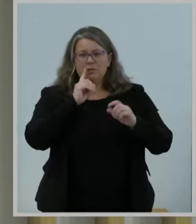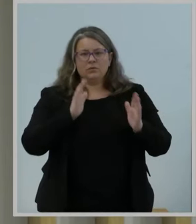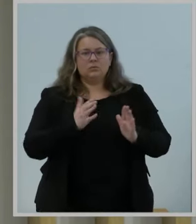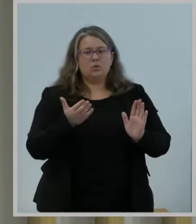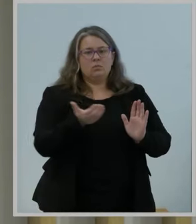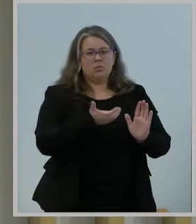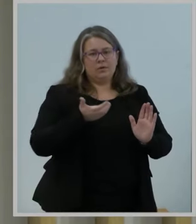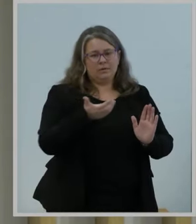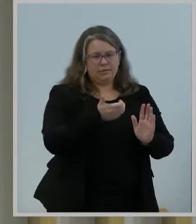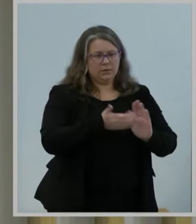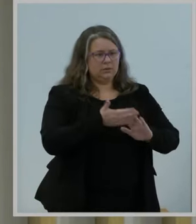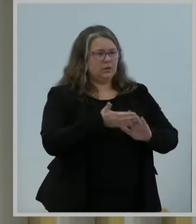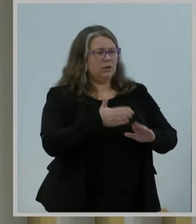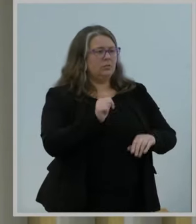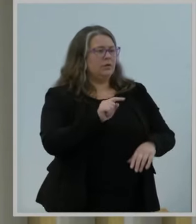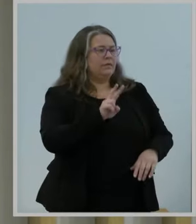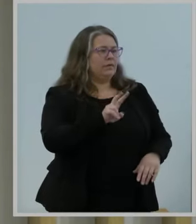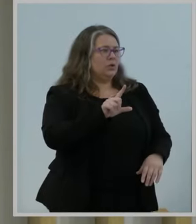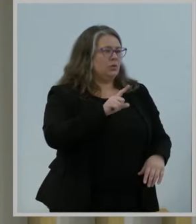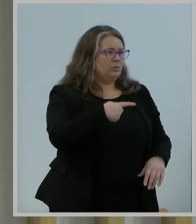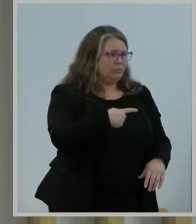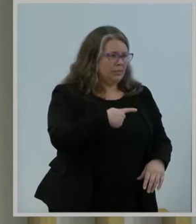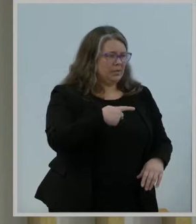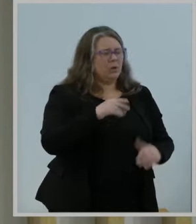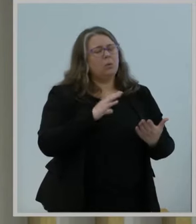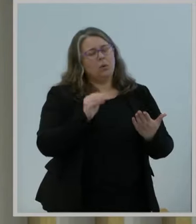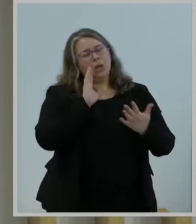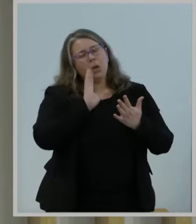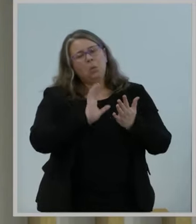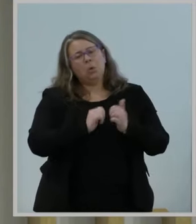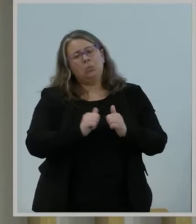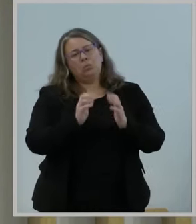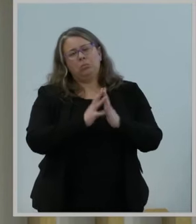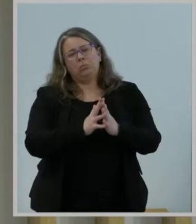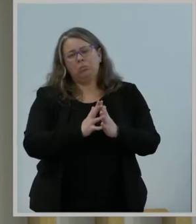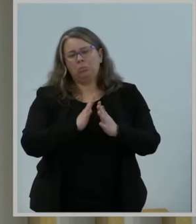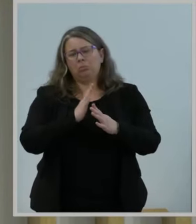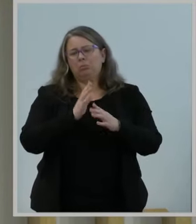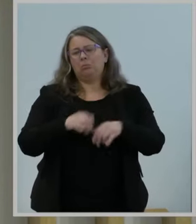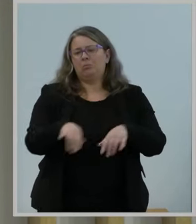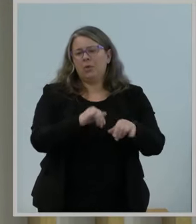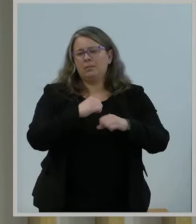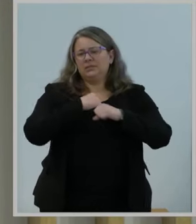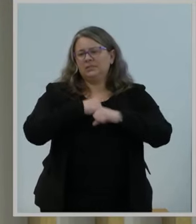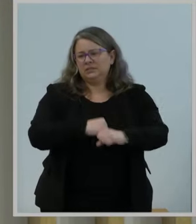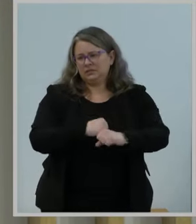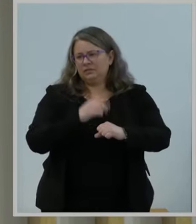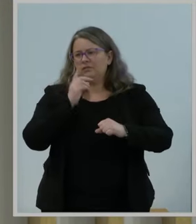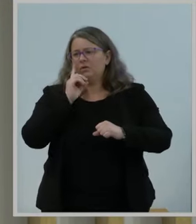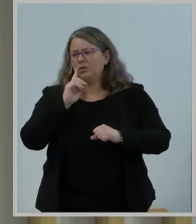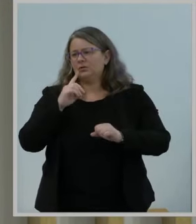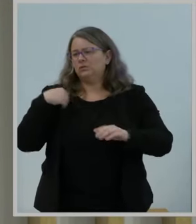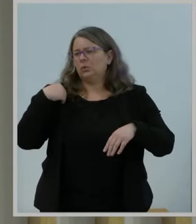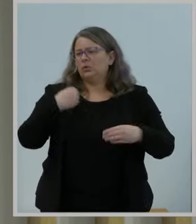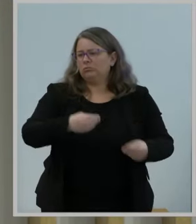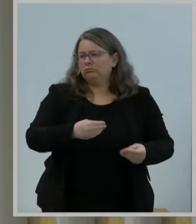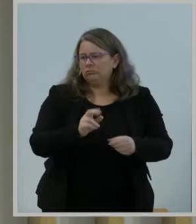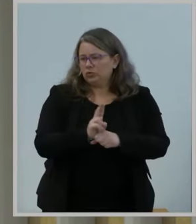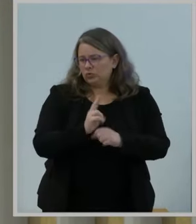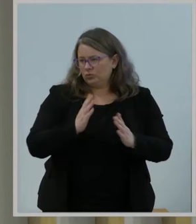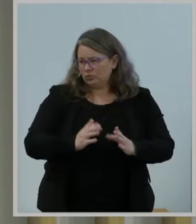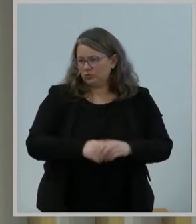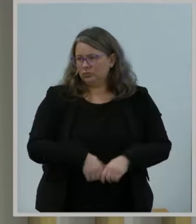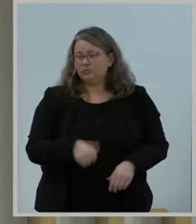while putting in place common-sense safeguards to protect incumbent uses. We are also proposing to open up an additional 350